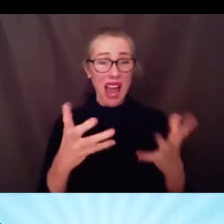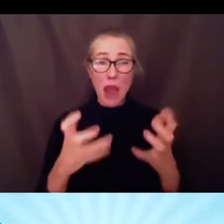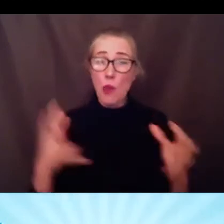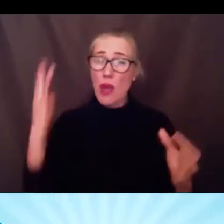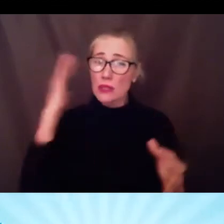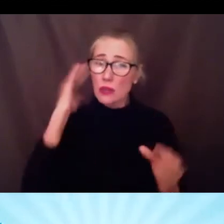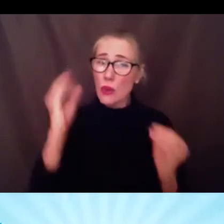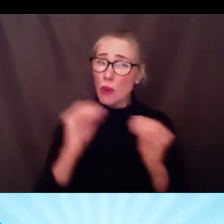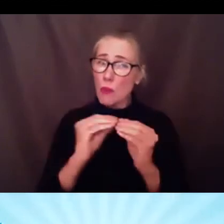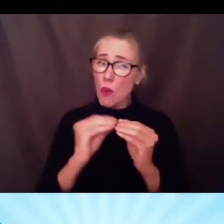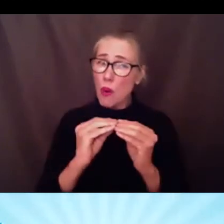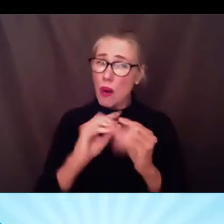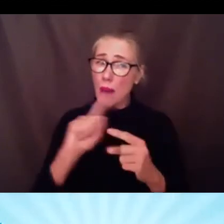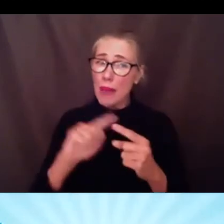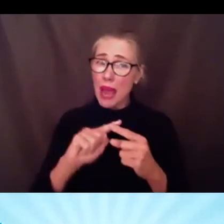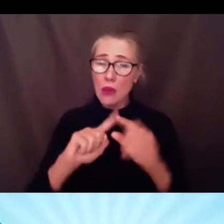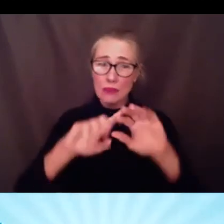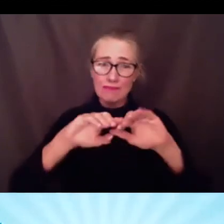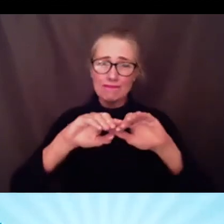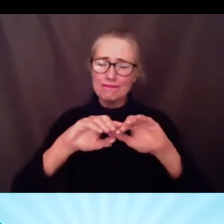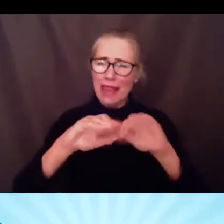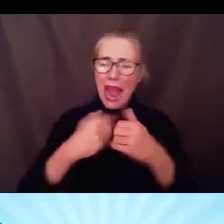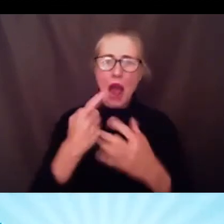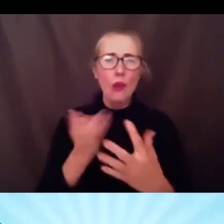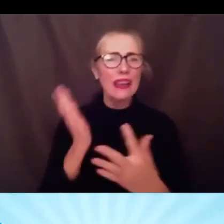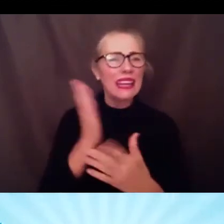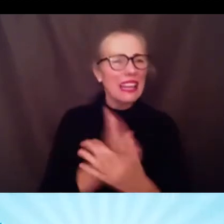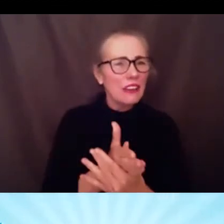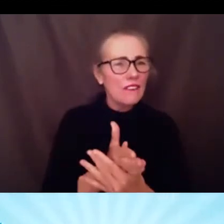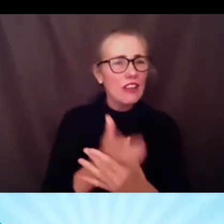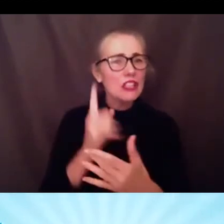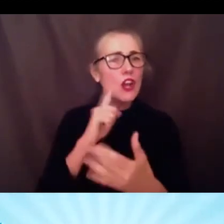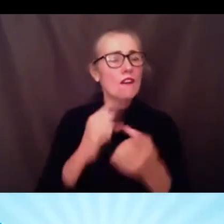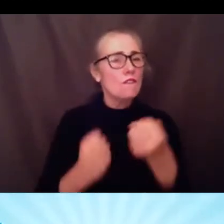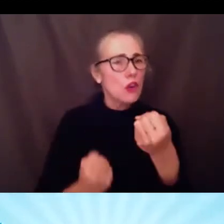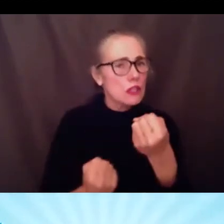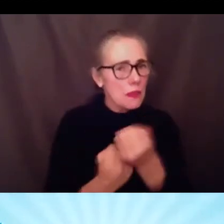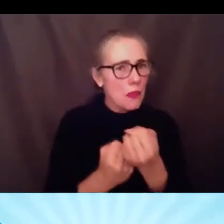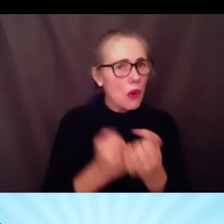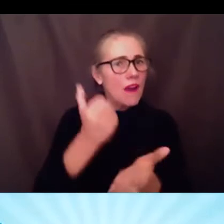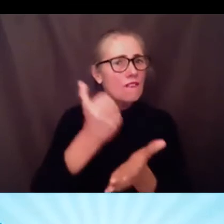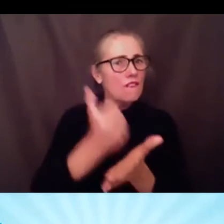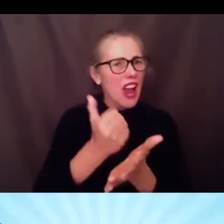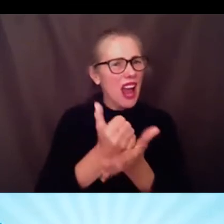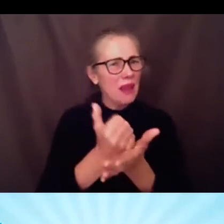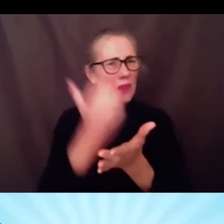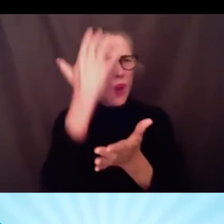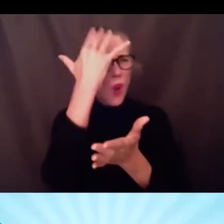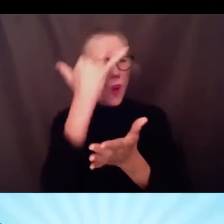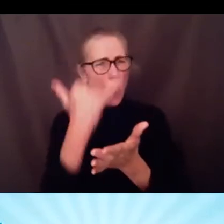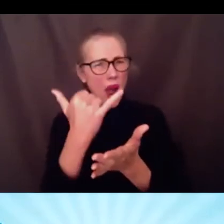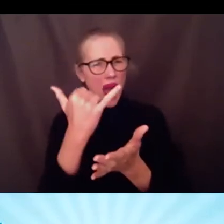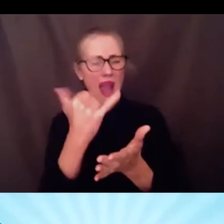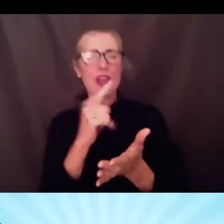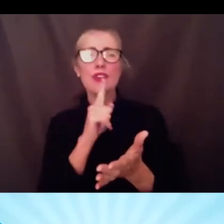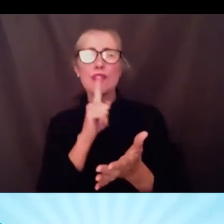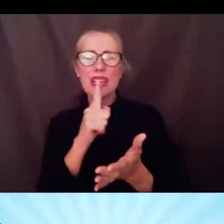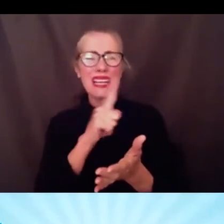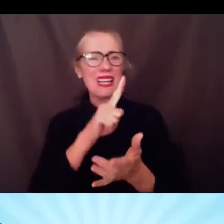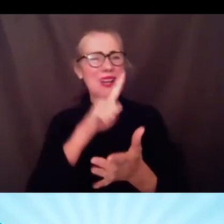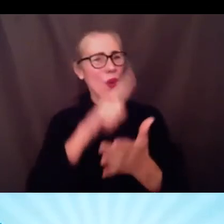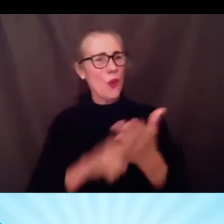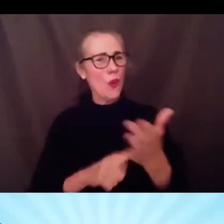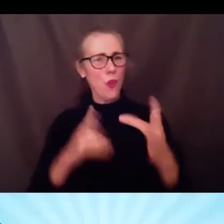place i like to hear more about the root cause of the problem of the students that are in this